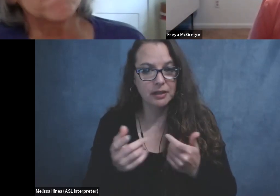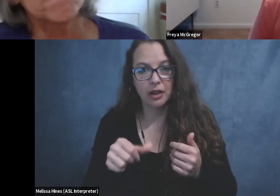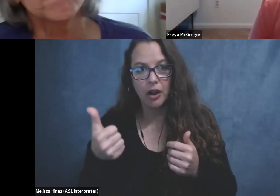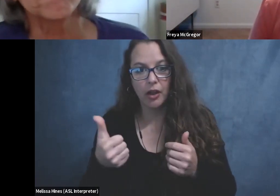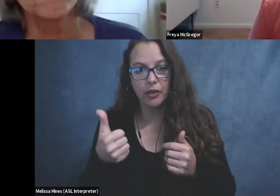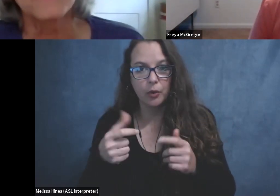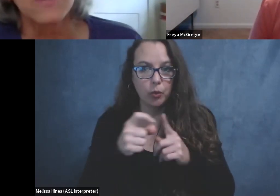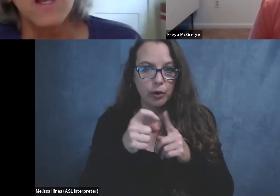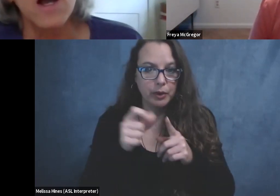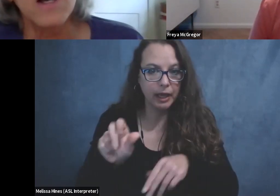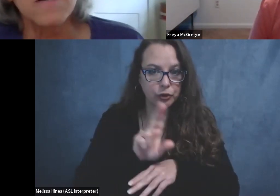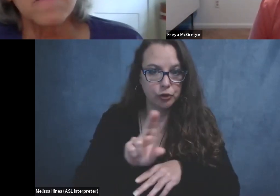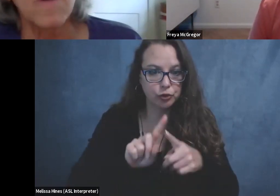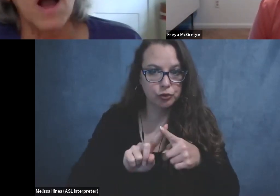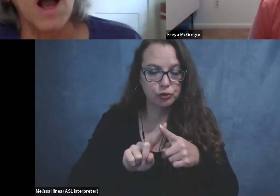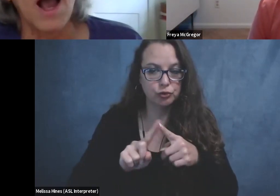Um,